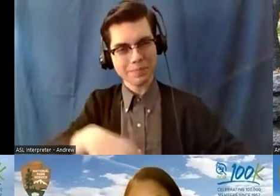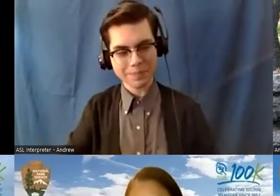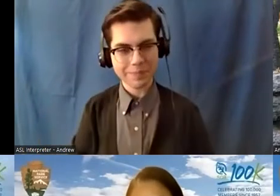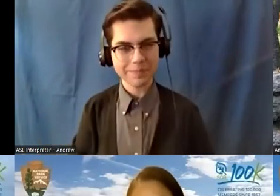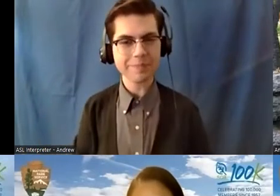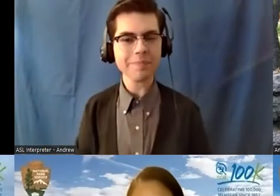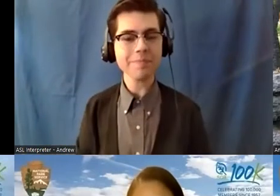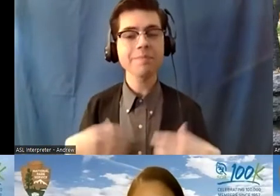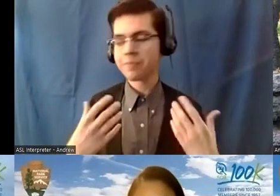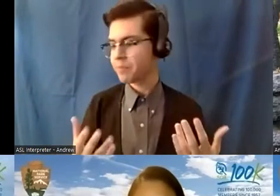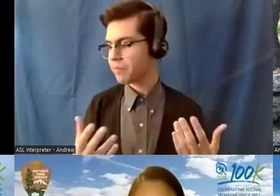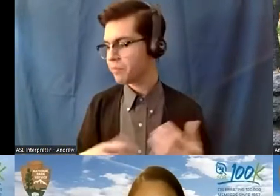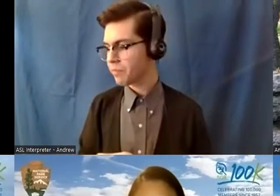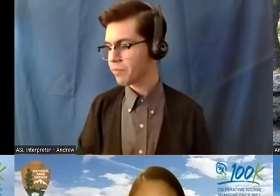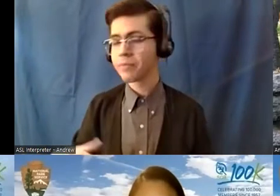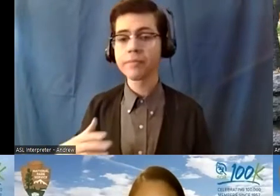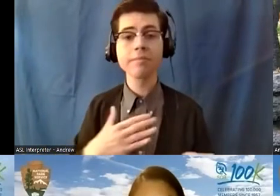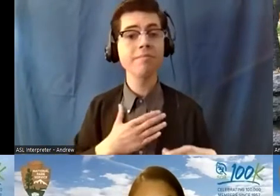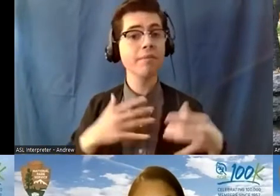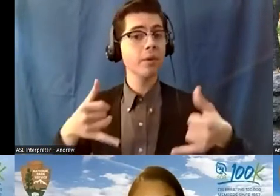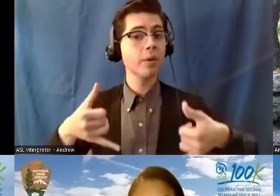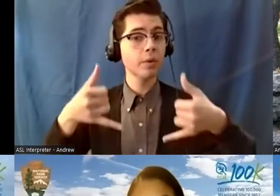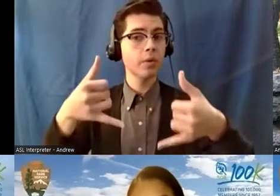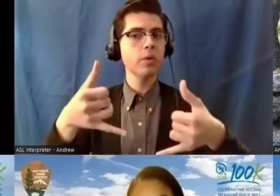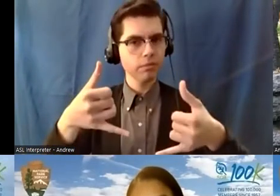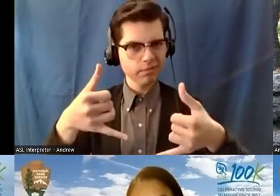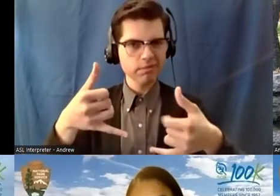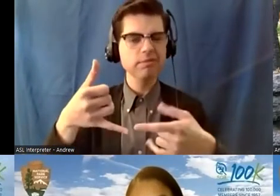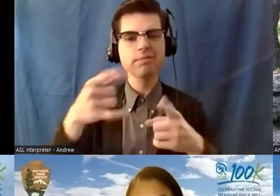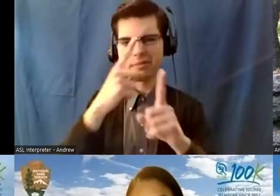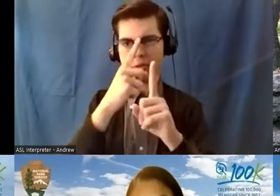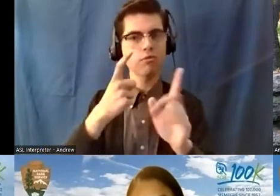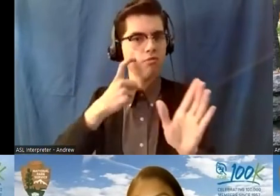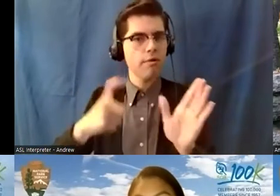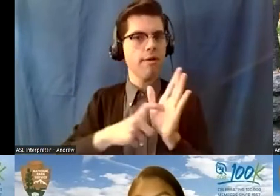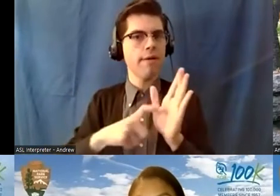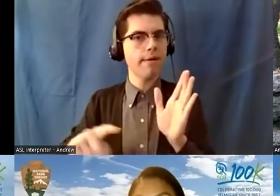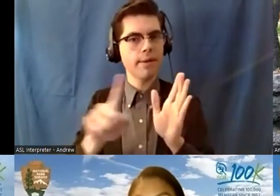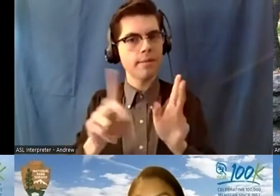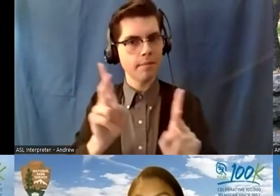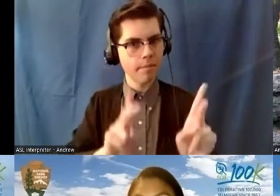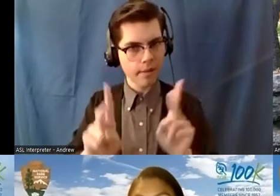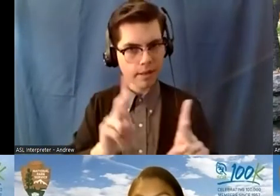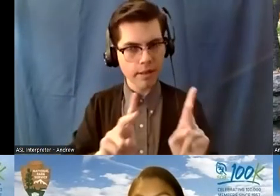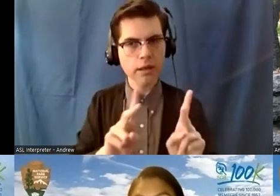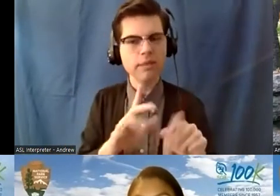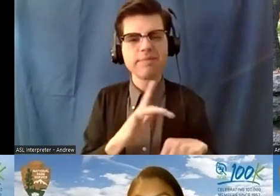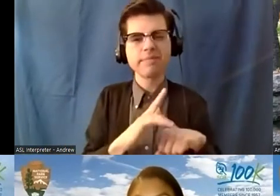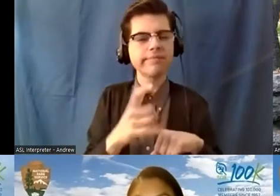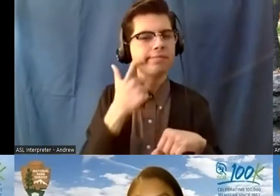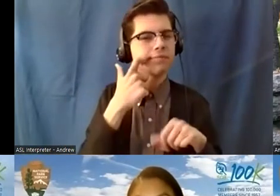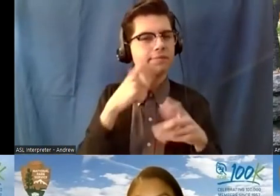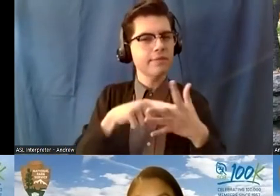And so my award was intended to recognize individuals who are in the early stages of their career